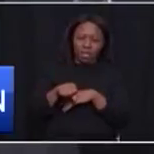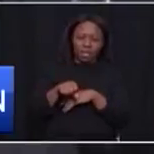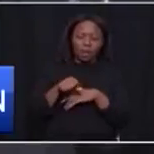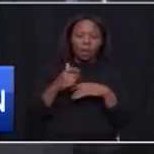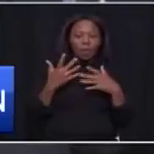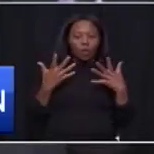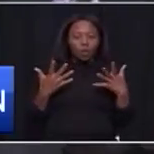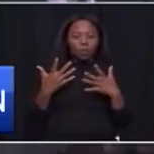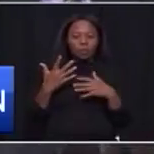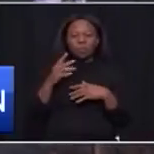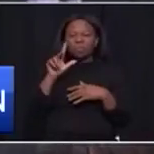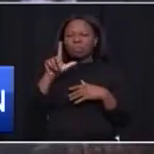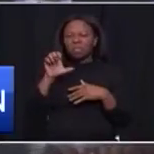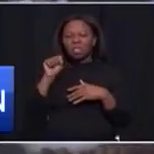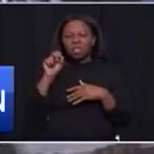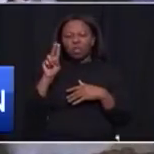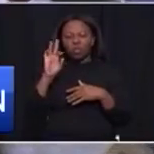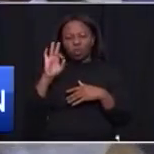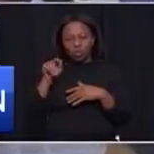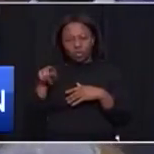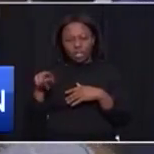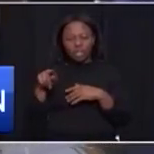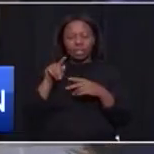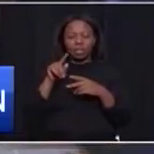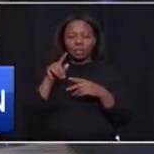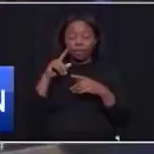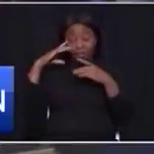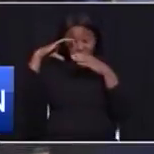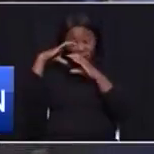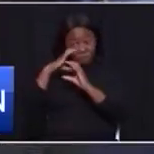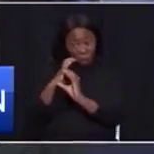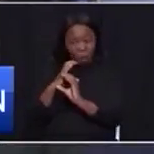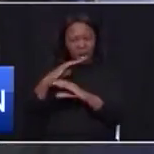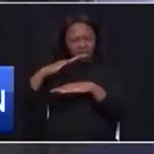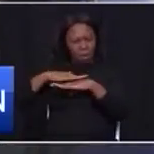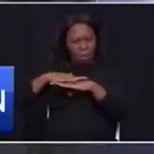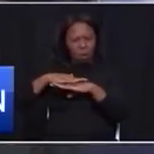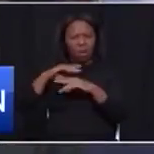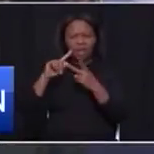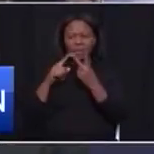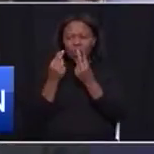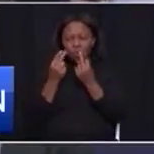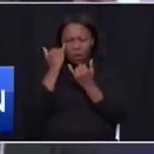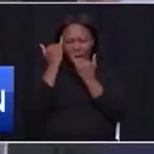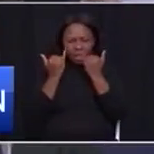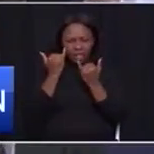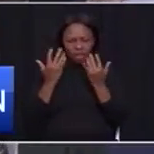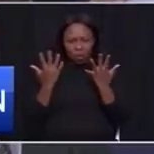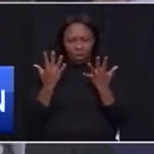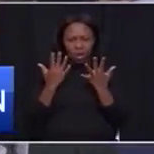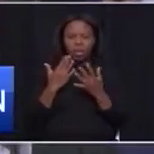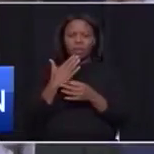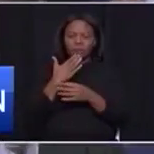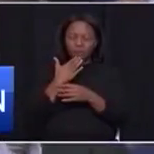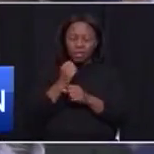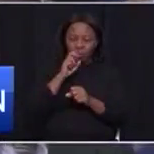MEC Lisufi's other important area of focus and the new initiative is on ensuring that